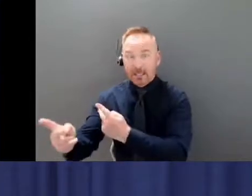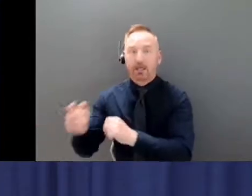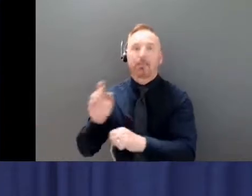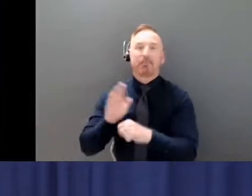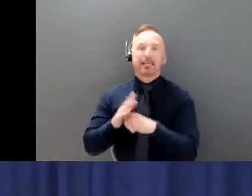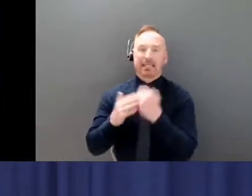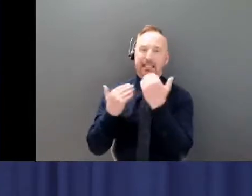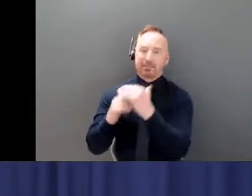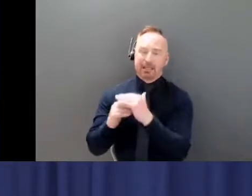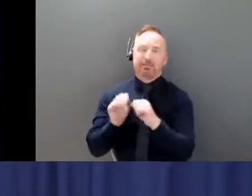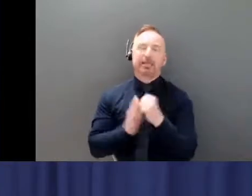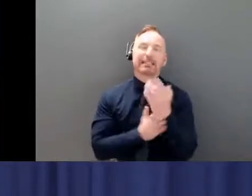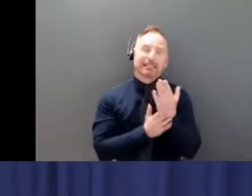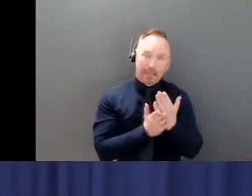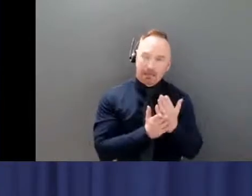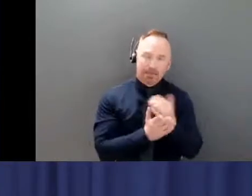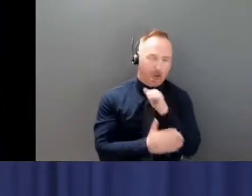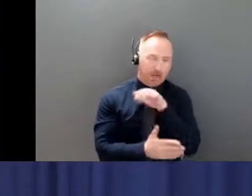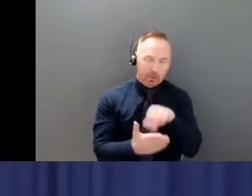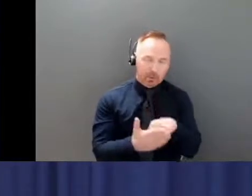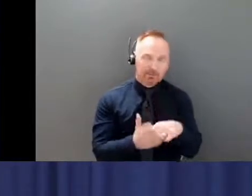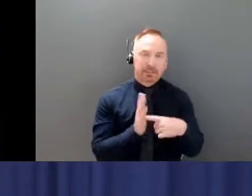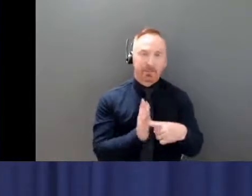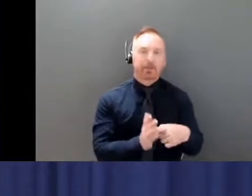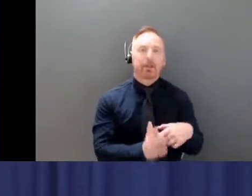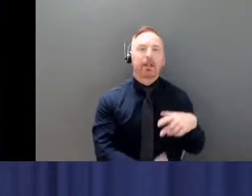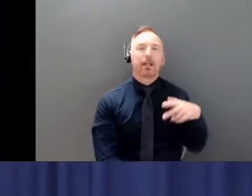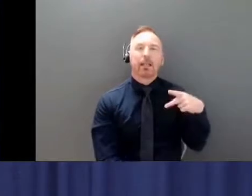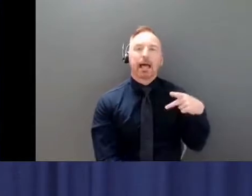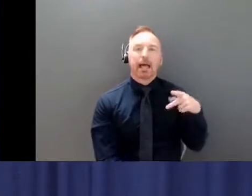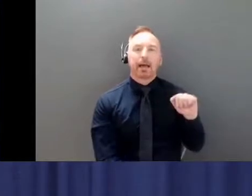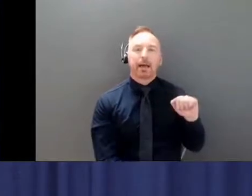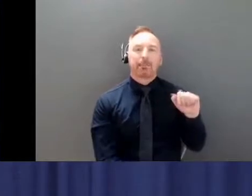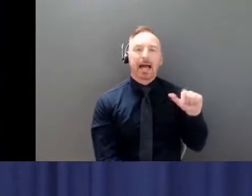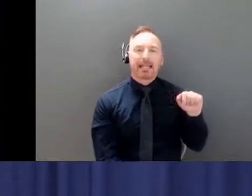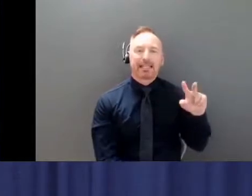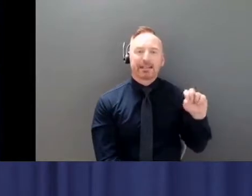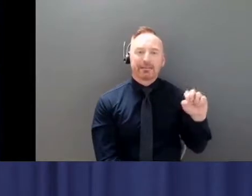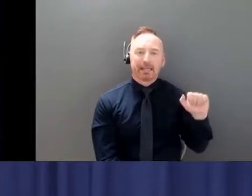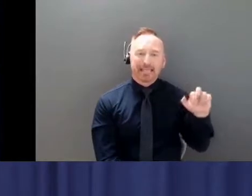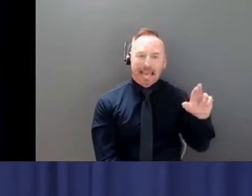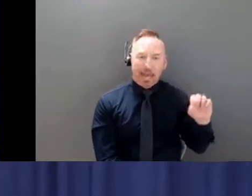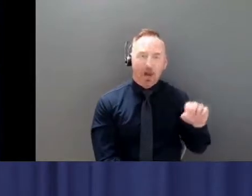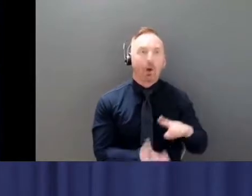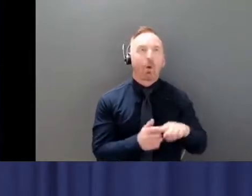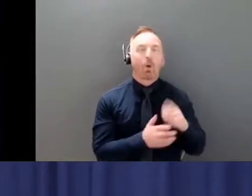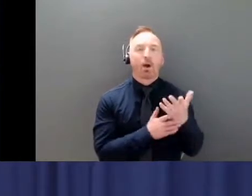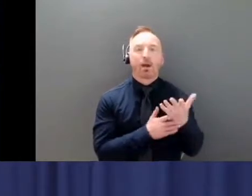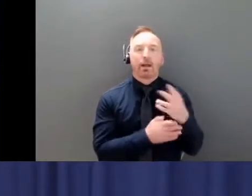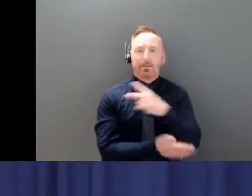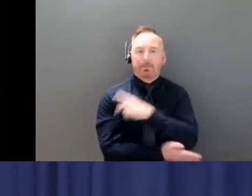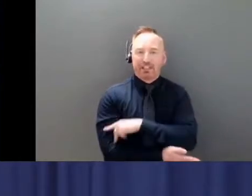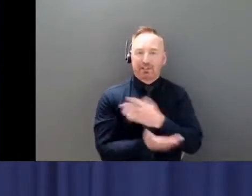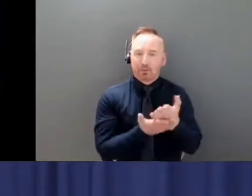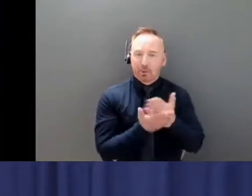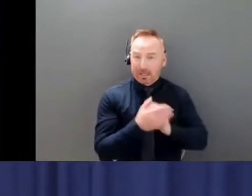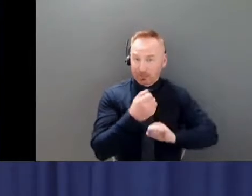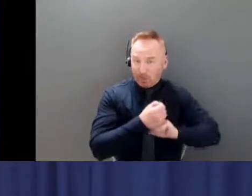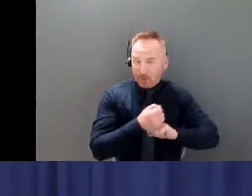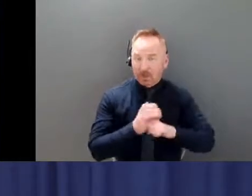care and for patients that require family support and those kinds of things. Those will be assessed at the hospital.